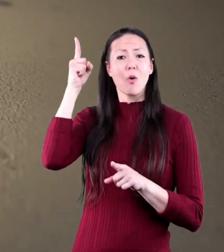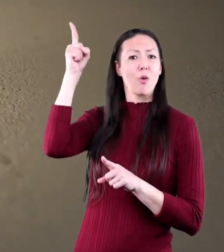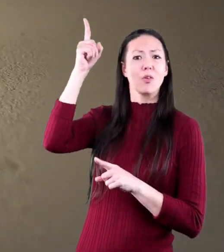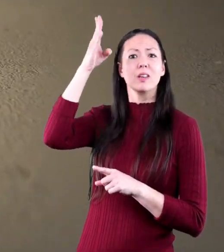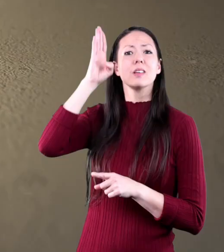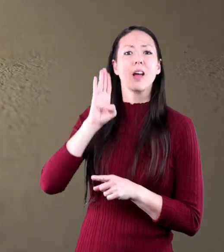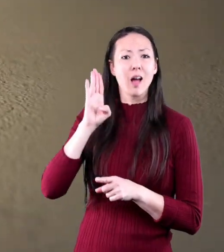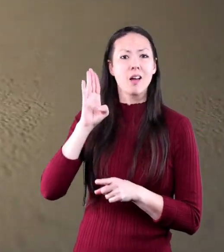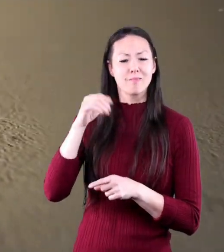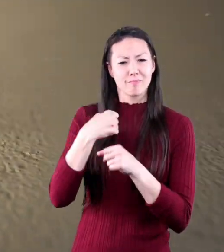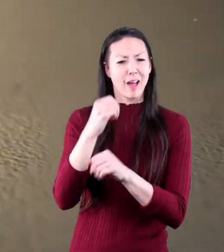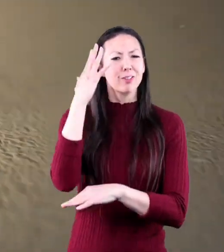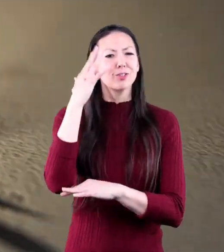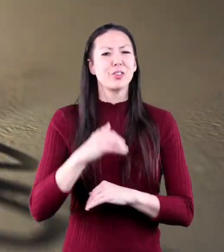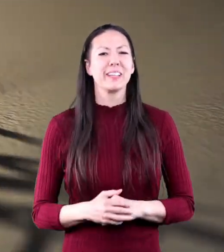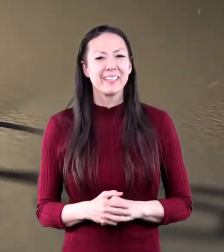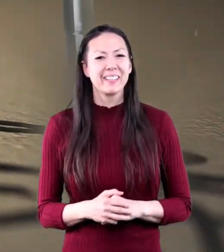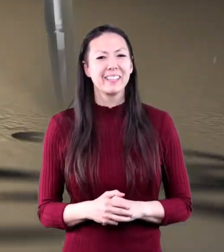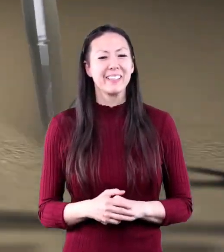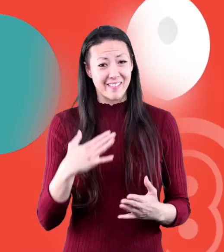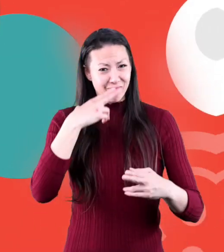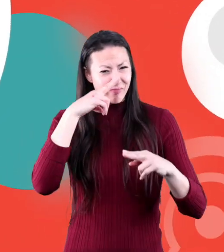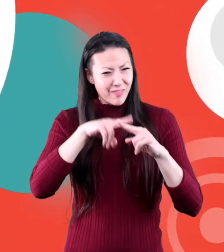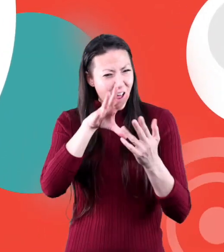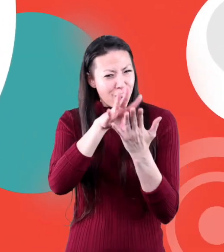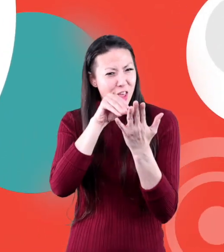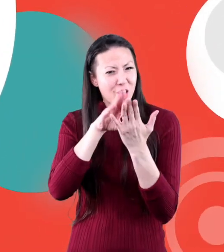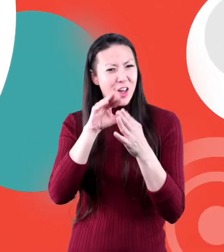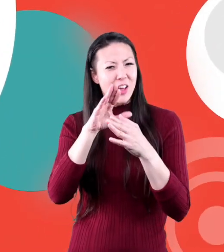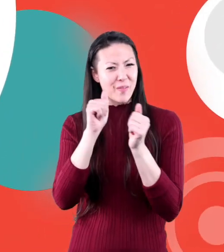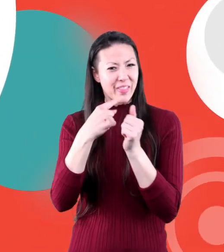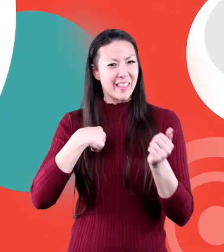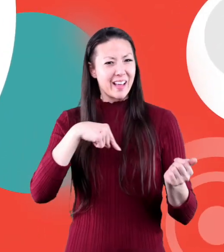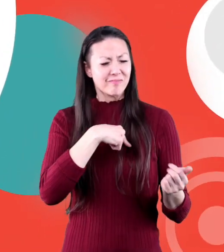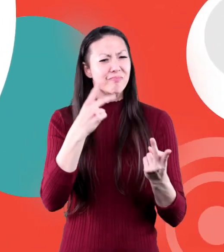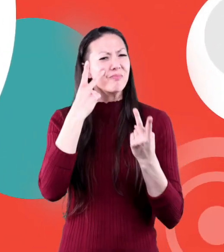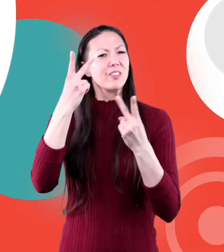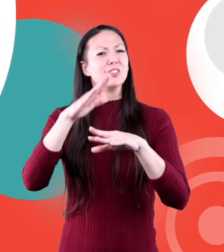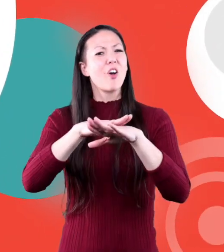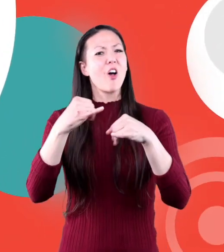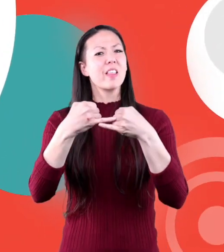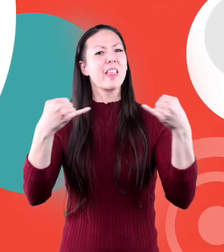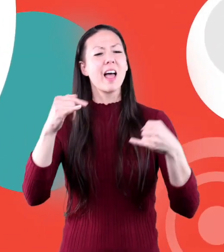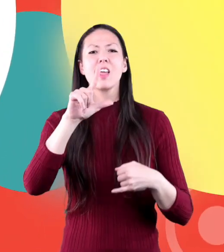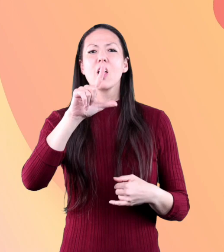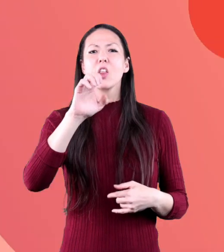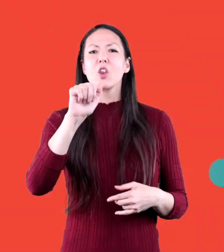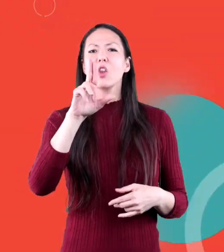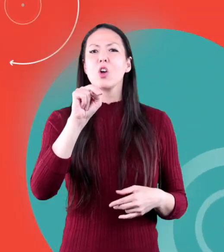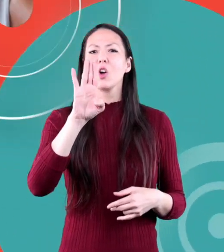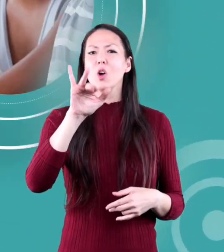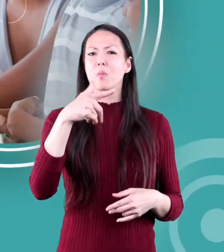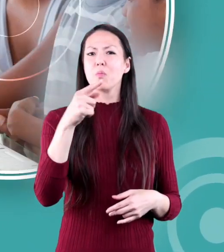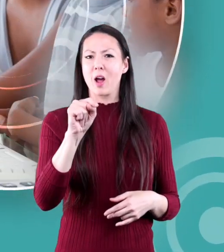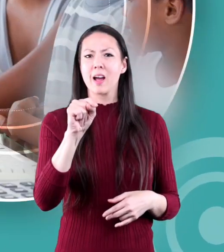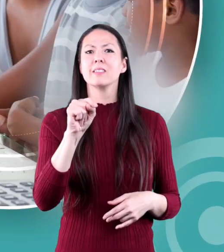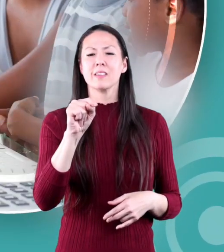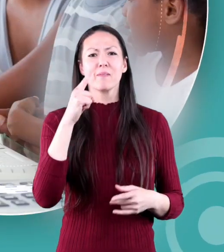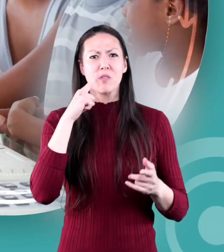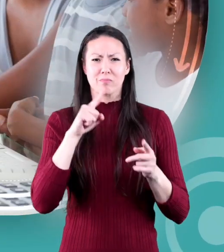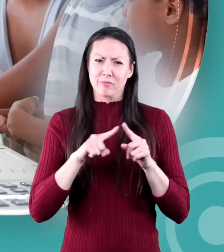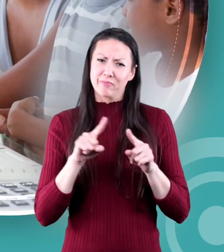but only God can make a tree. Hope you had fun learning with us. Visit us at learnbright